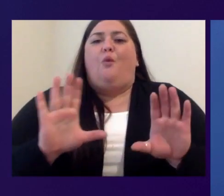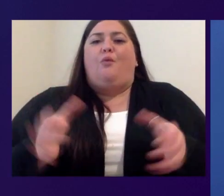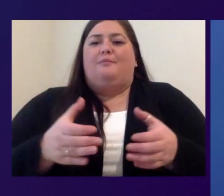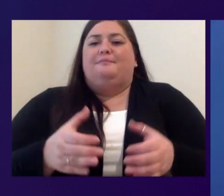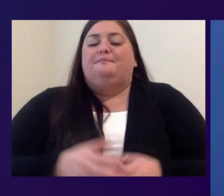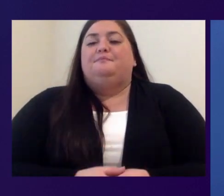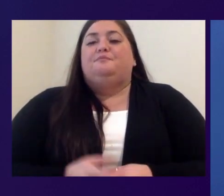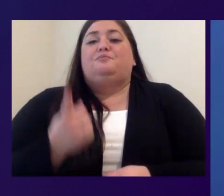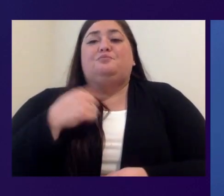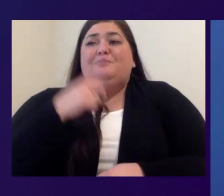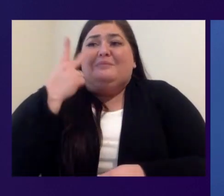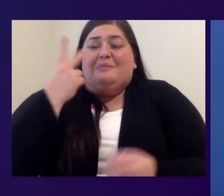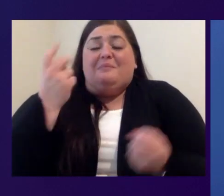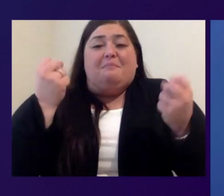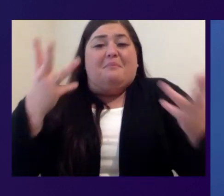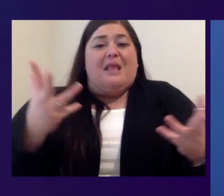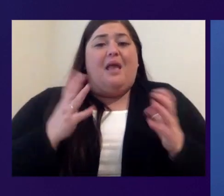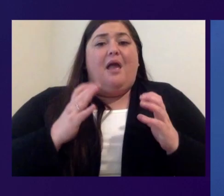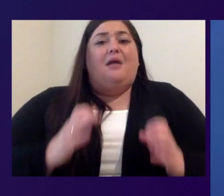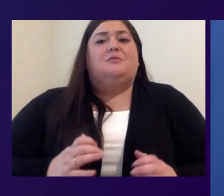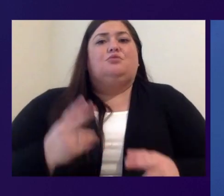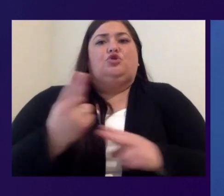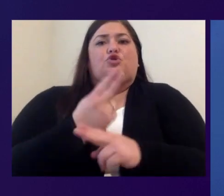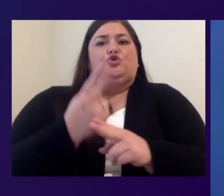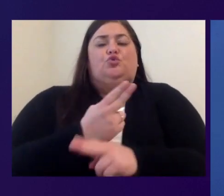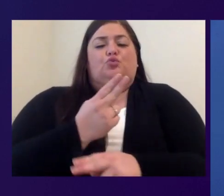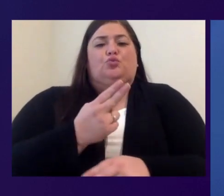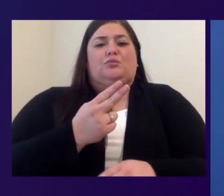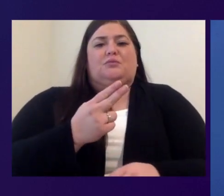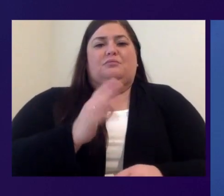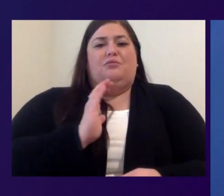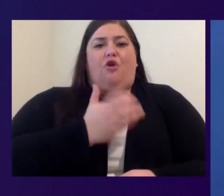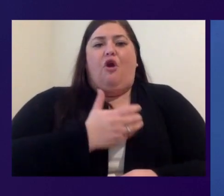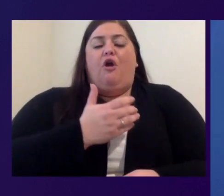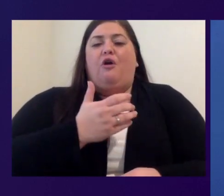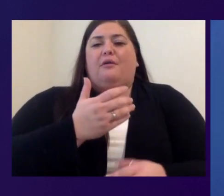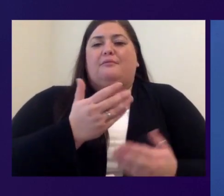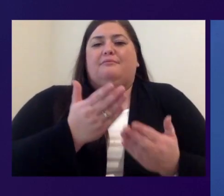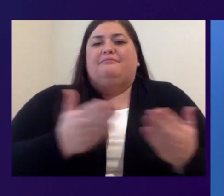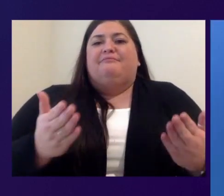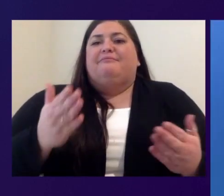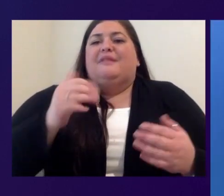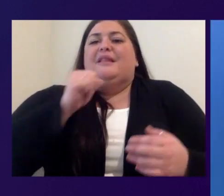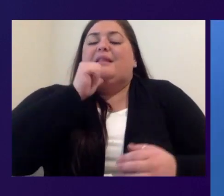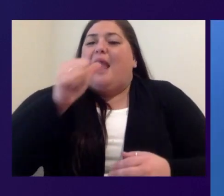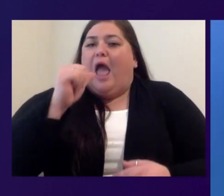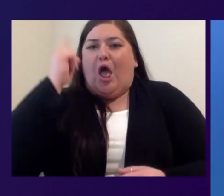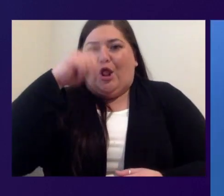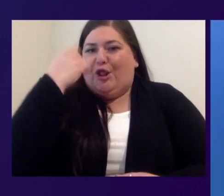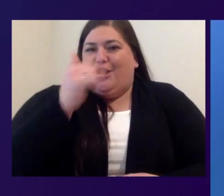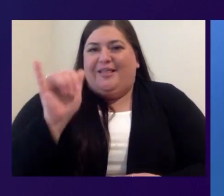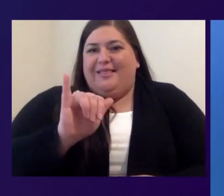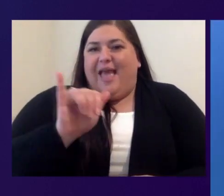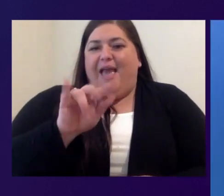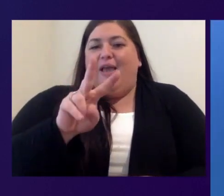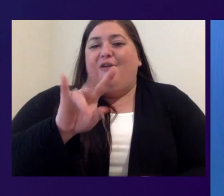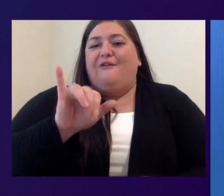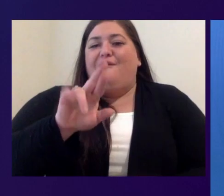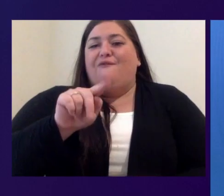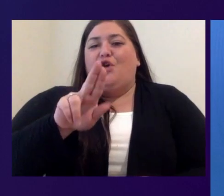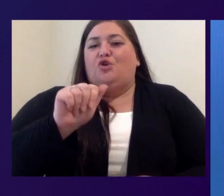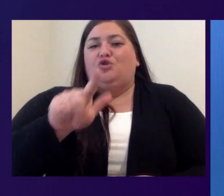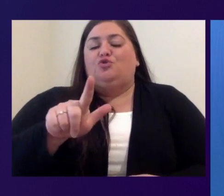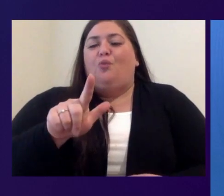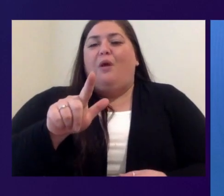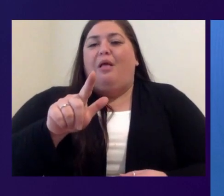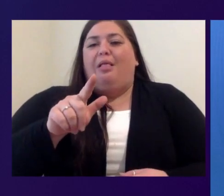customers that use our EUC services for solutions that don't look like virtual desktops at all. Amazon AppStream 2.0 makes it